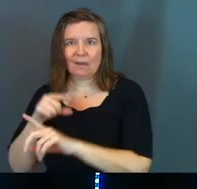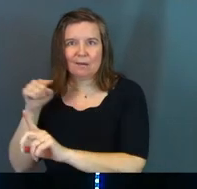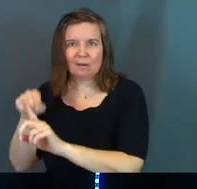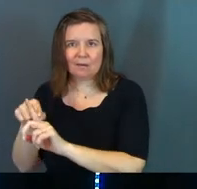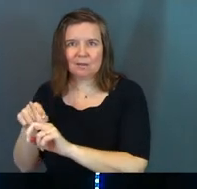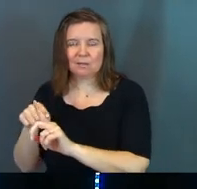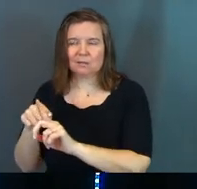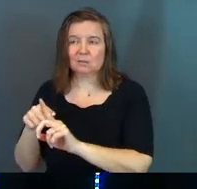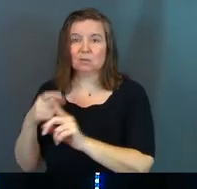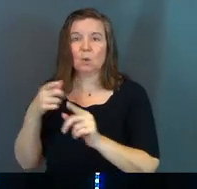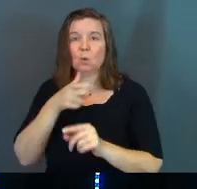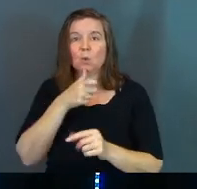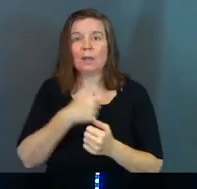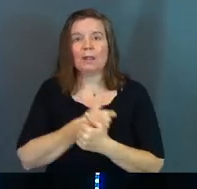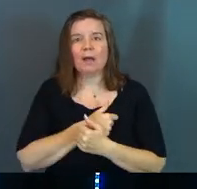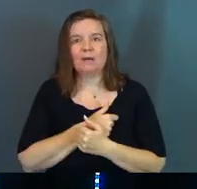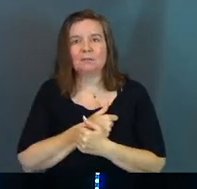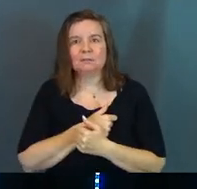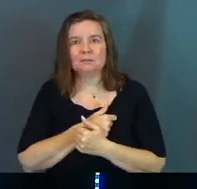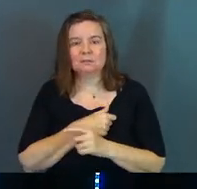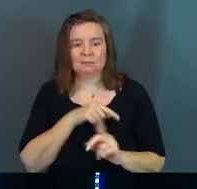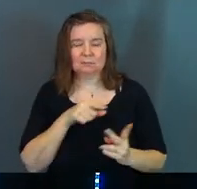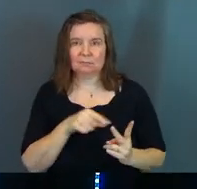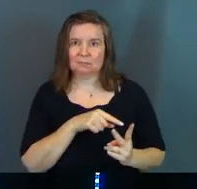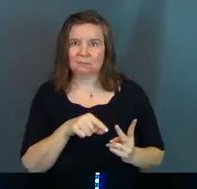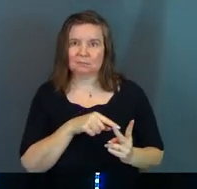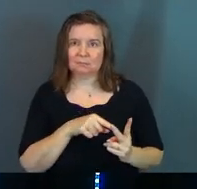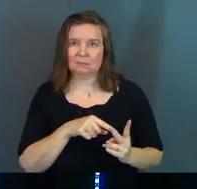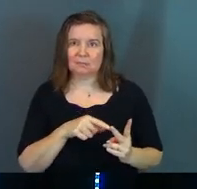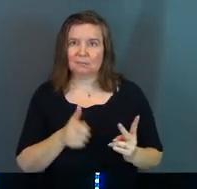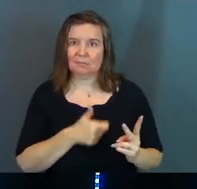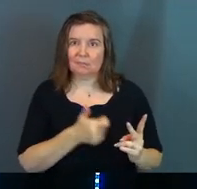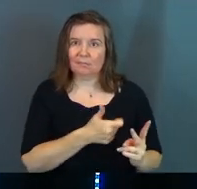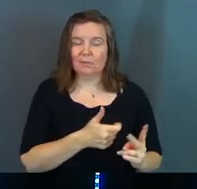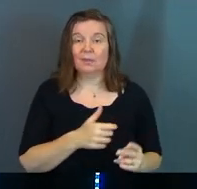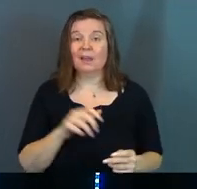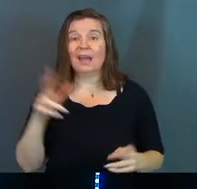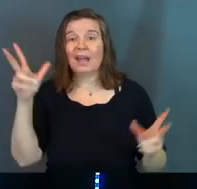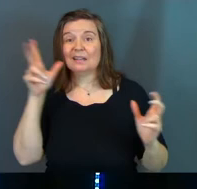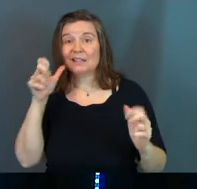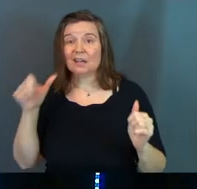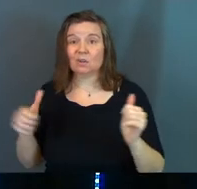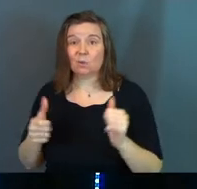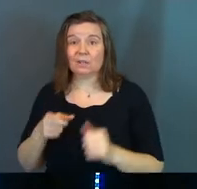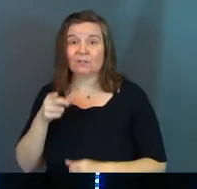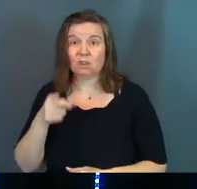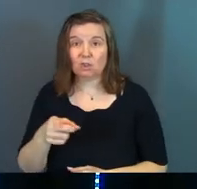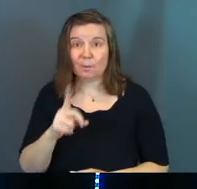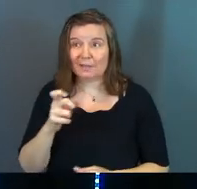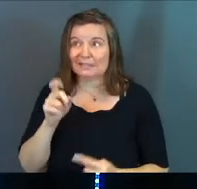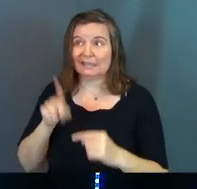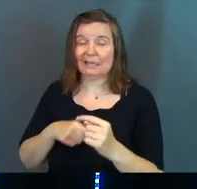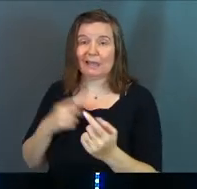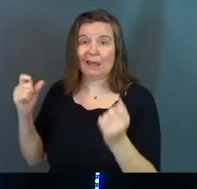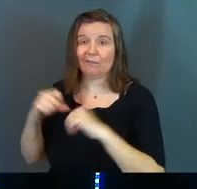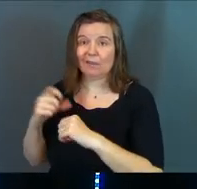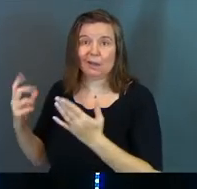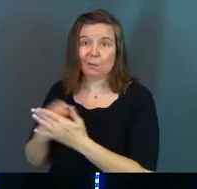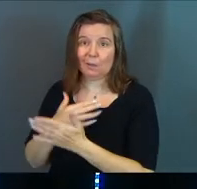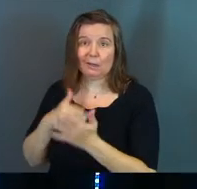So he goes after who Superman loves. And Satan goes after you. Because he's got nothing with God.